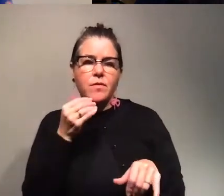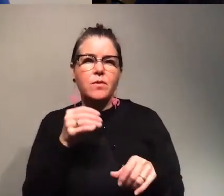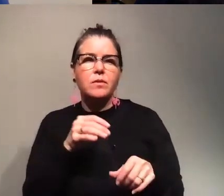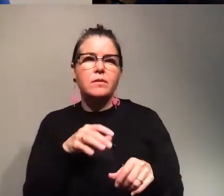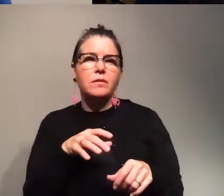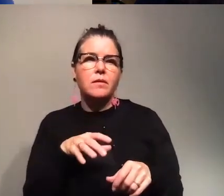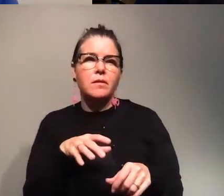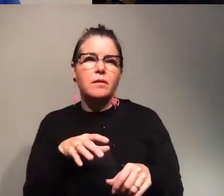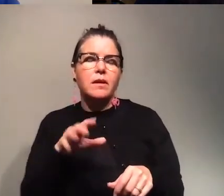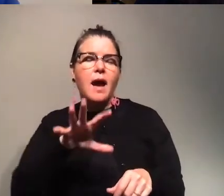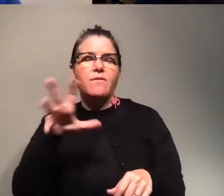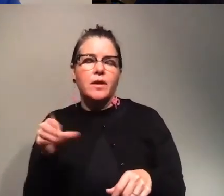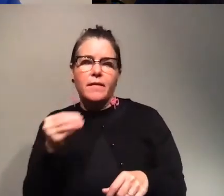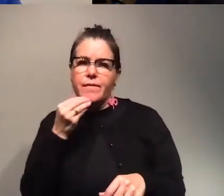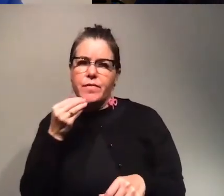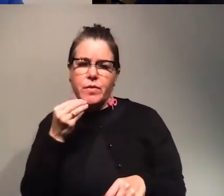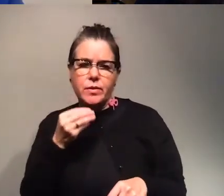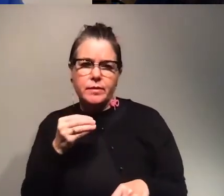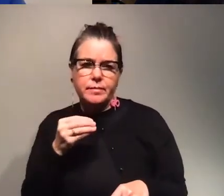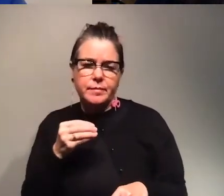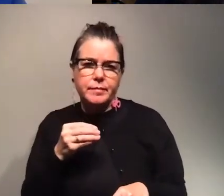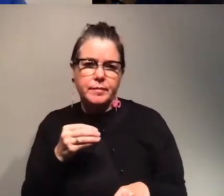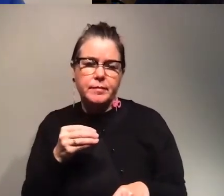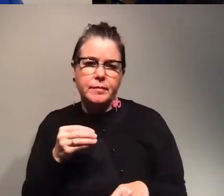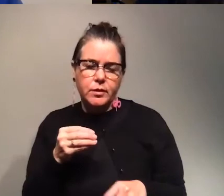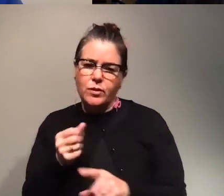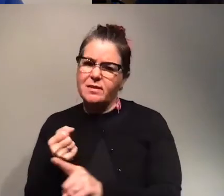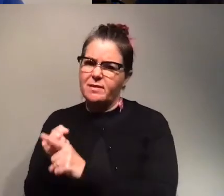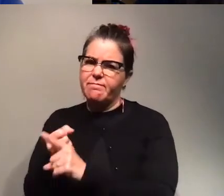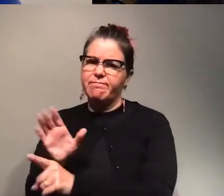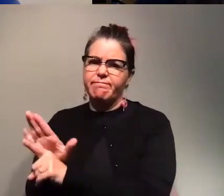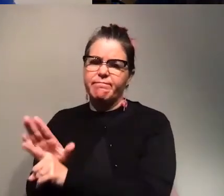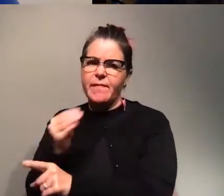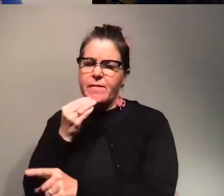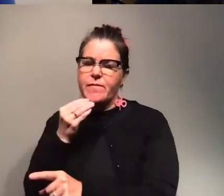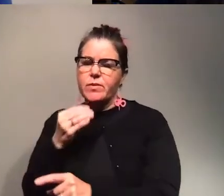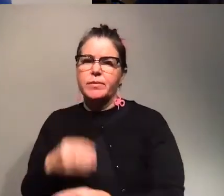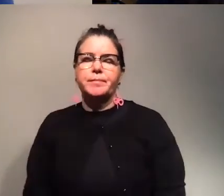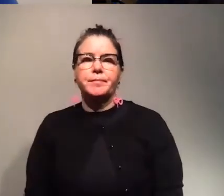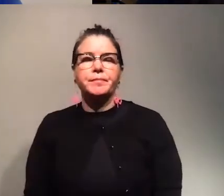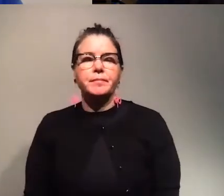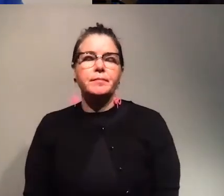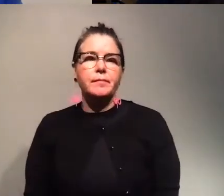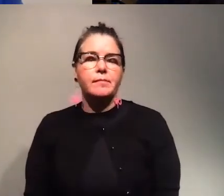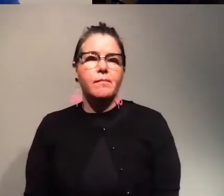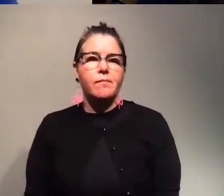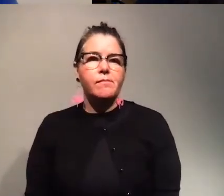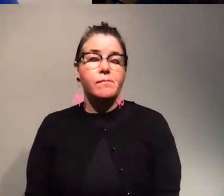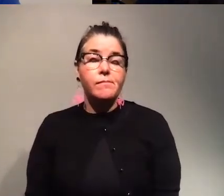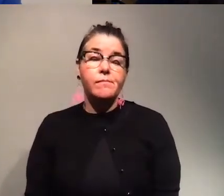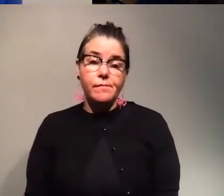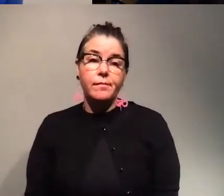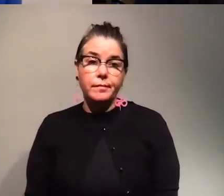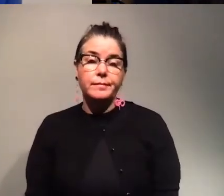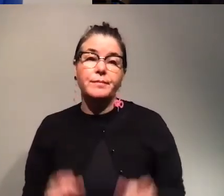regions in africa so that virus has really hit the population so yeah they can